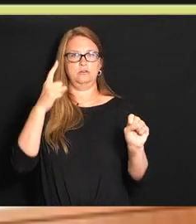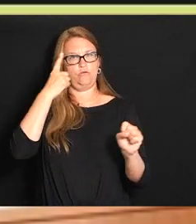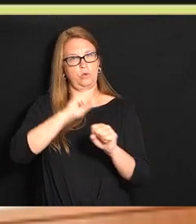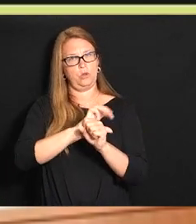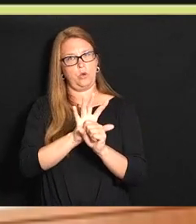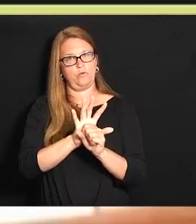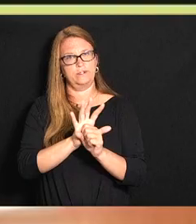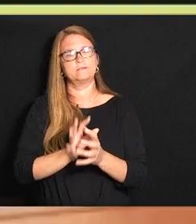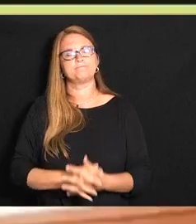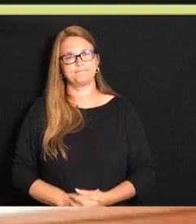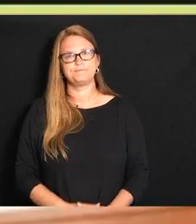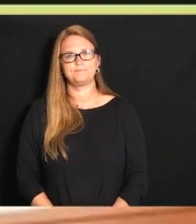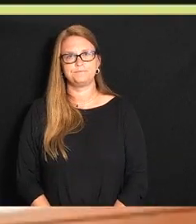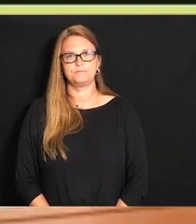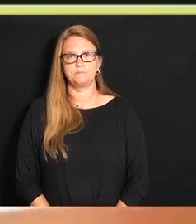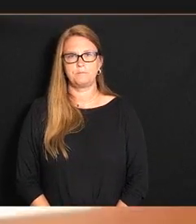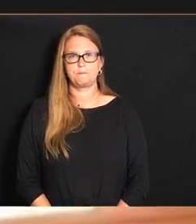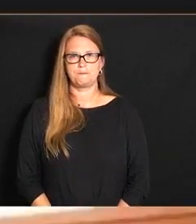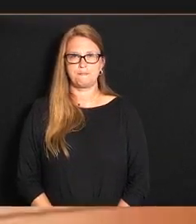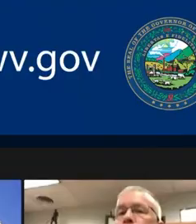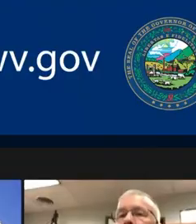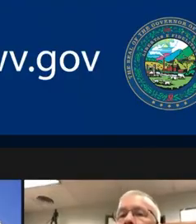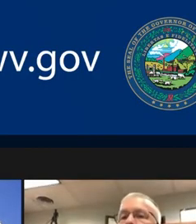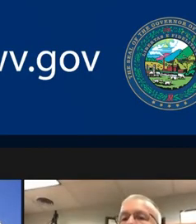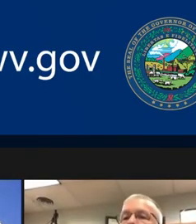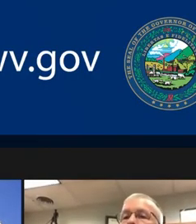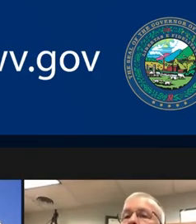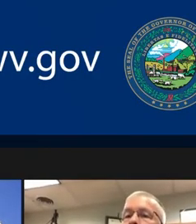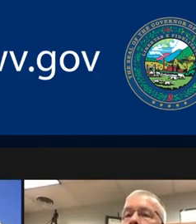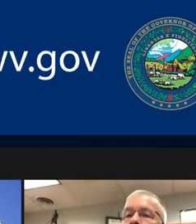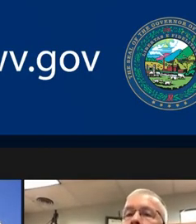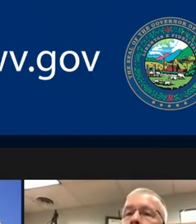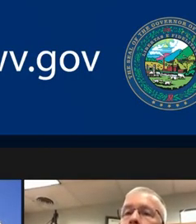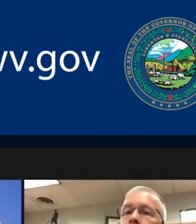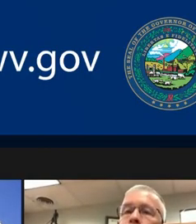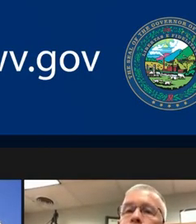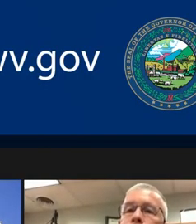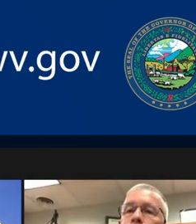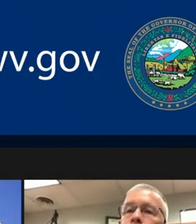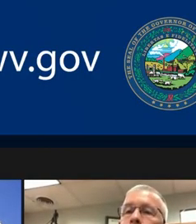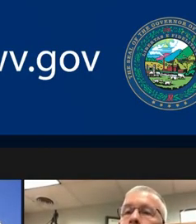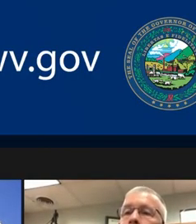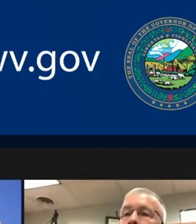forward thank you thank you sir next to Secretary Bill Crouch with the DHHR